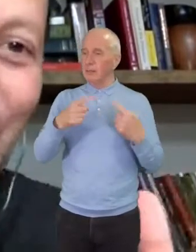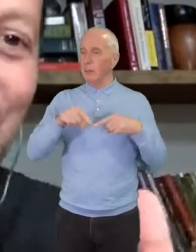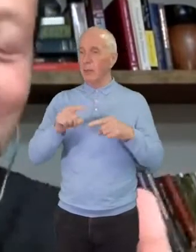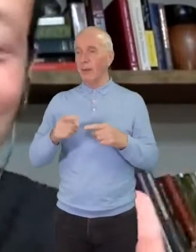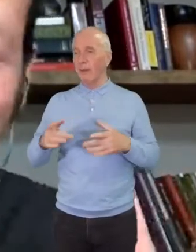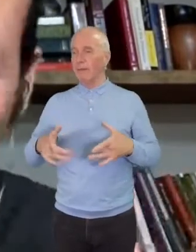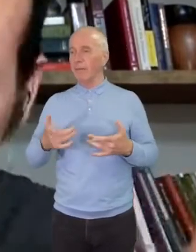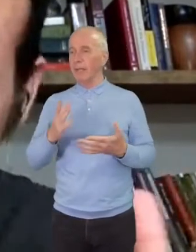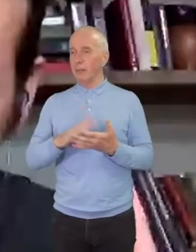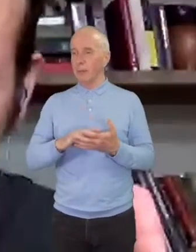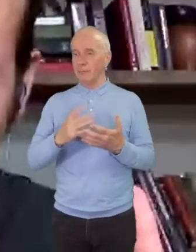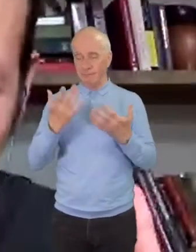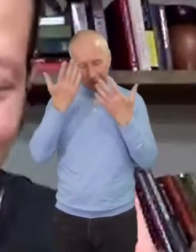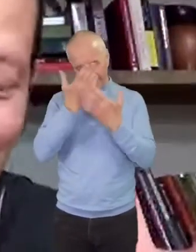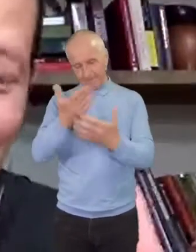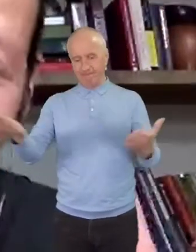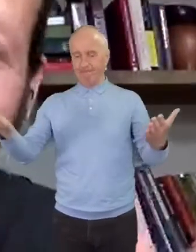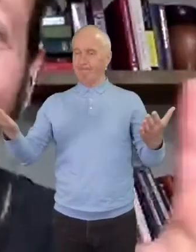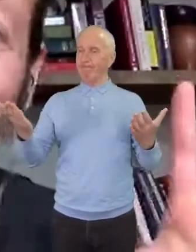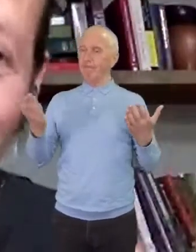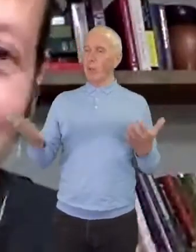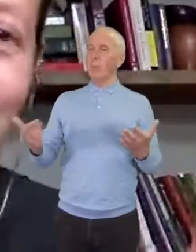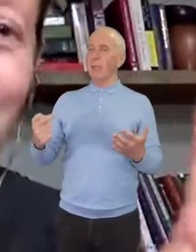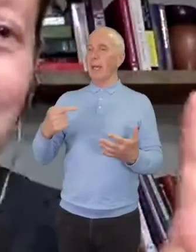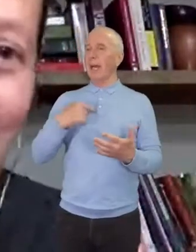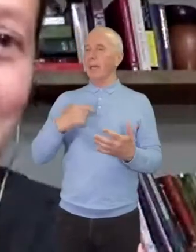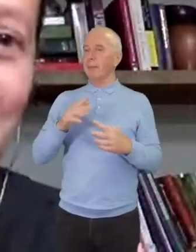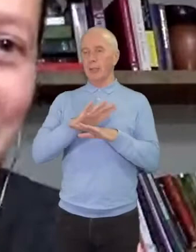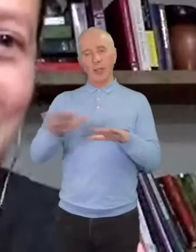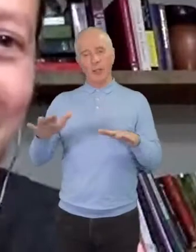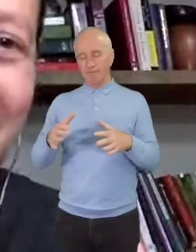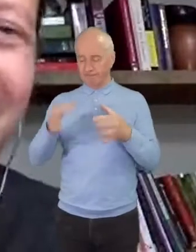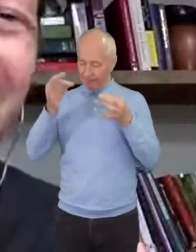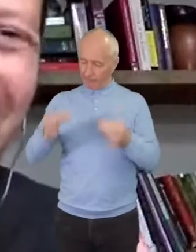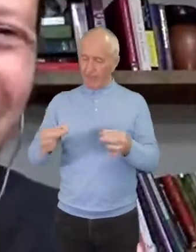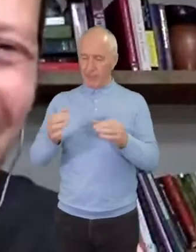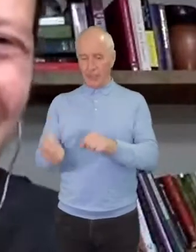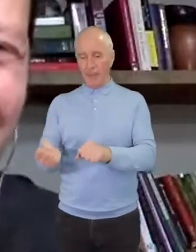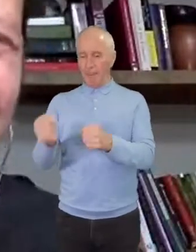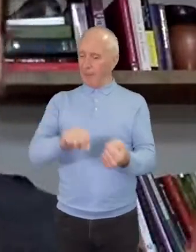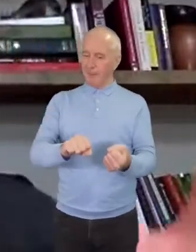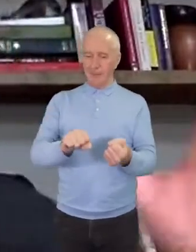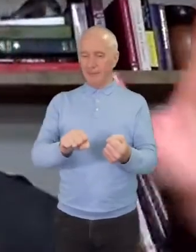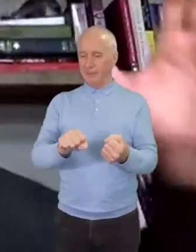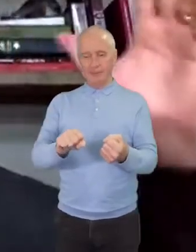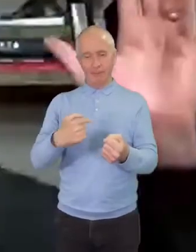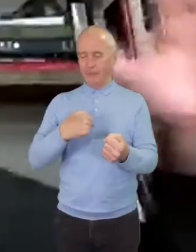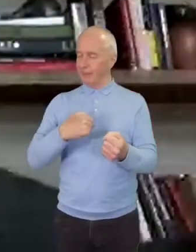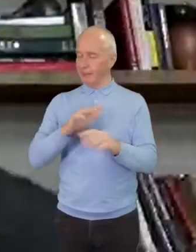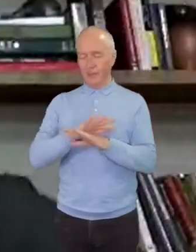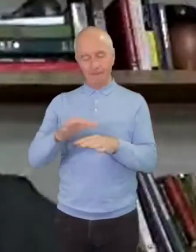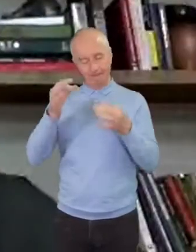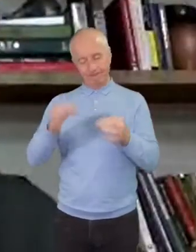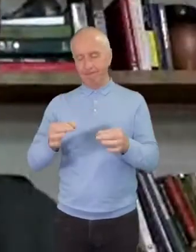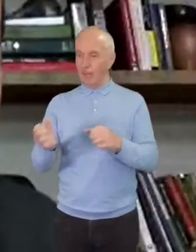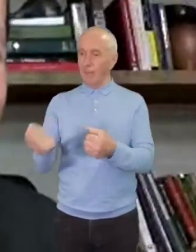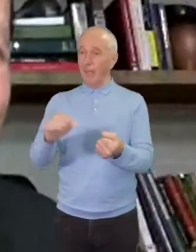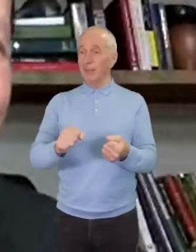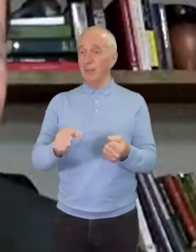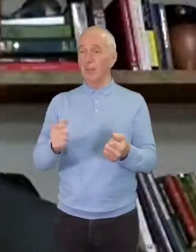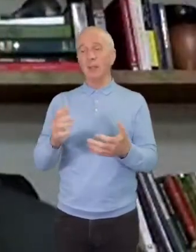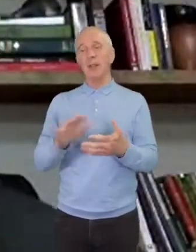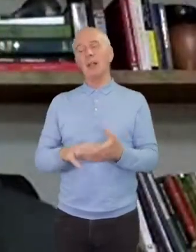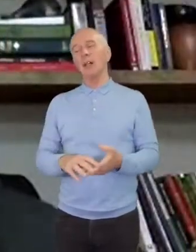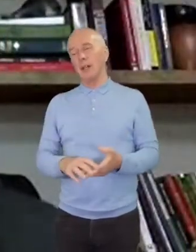put all my cards on the table and just say that I'm not officially Baptist. But so many of my